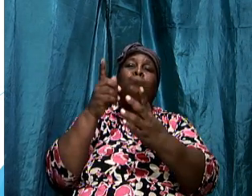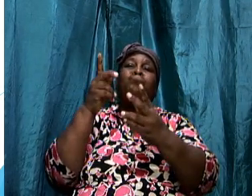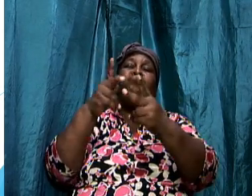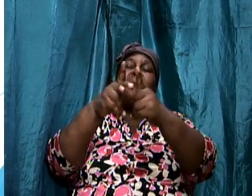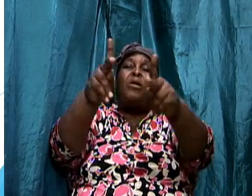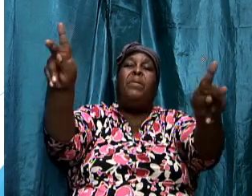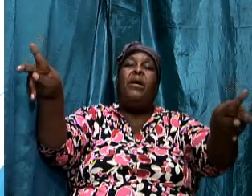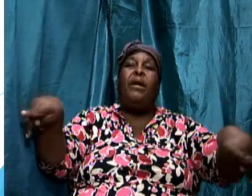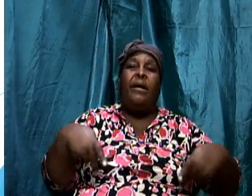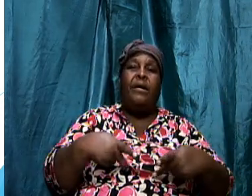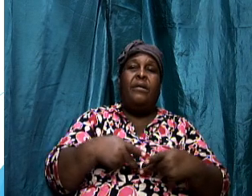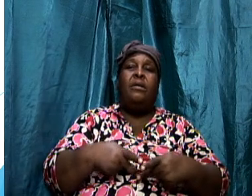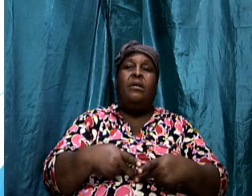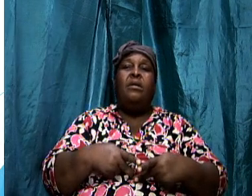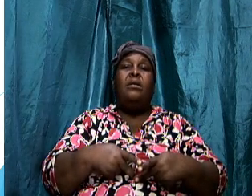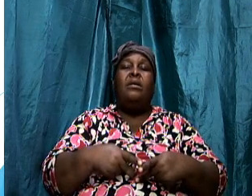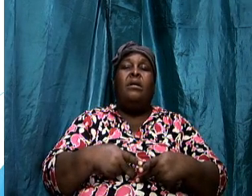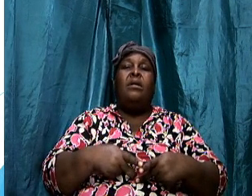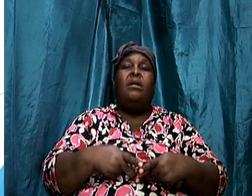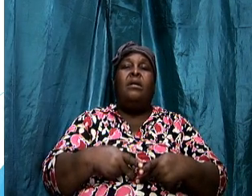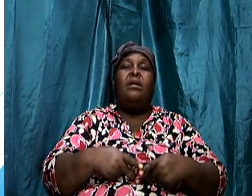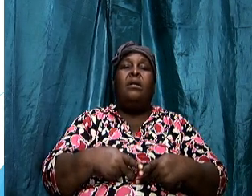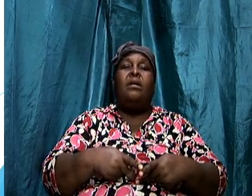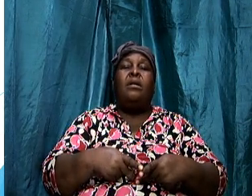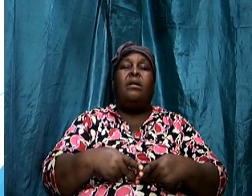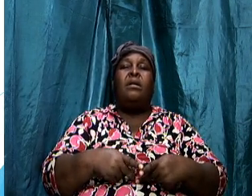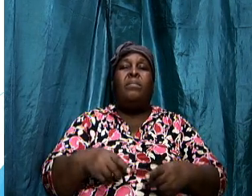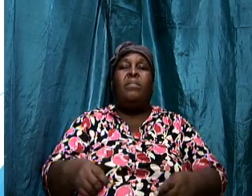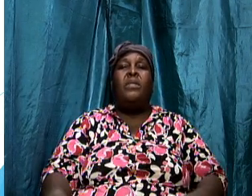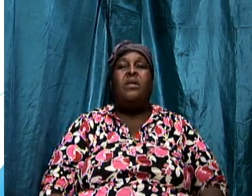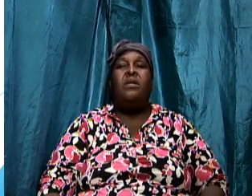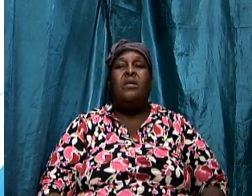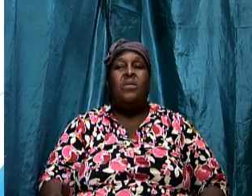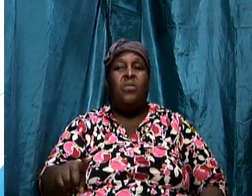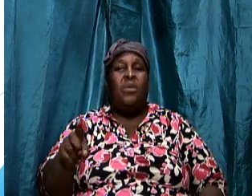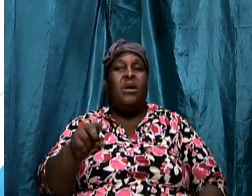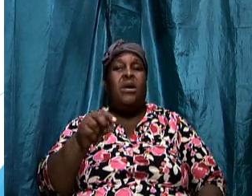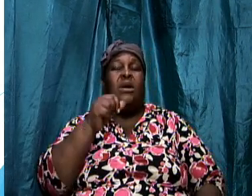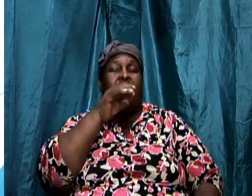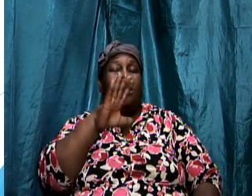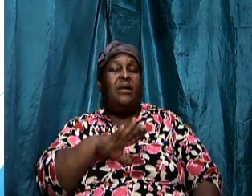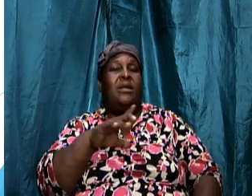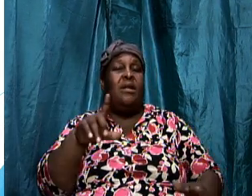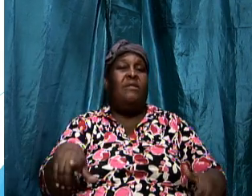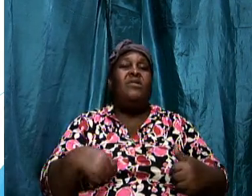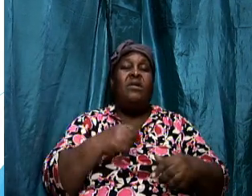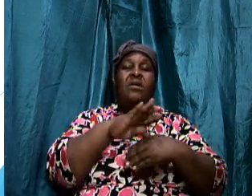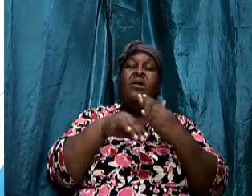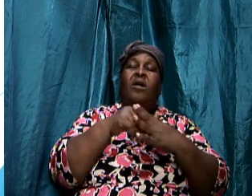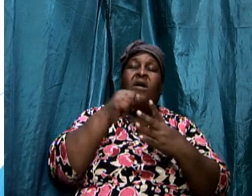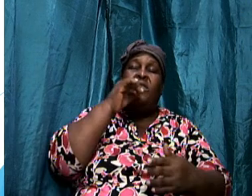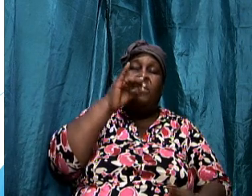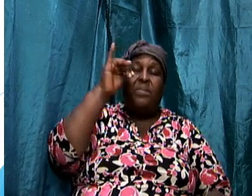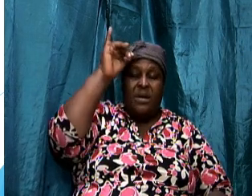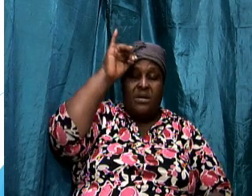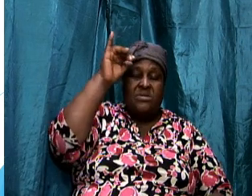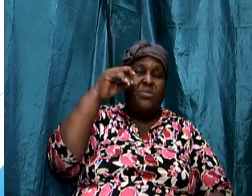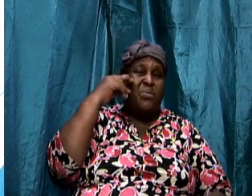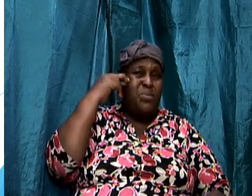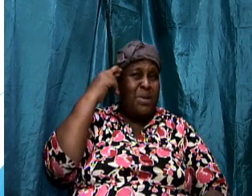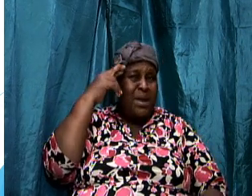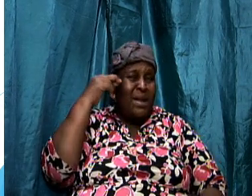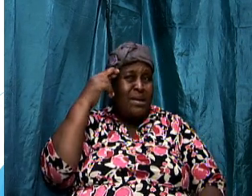get us before get to us before we reach that section where she lived because all the parents because they realized